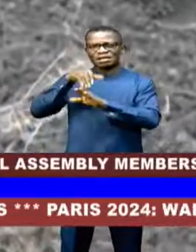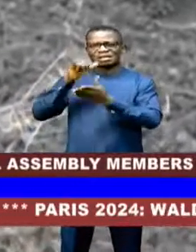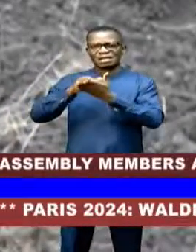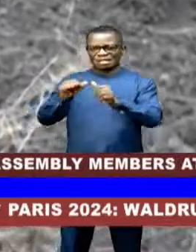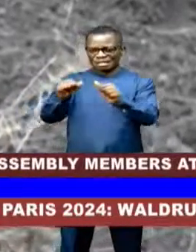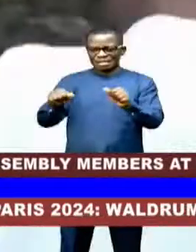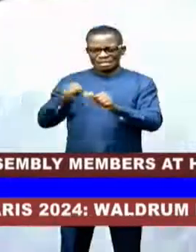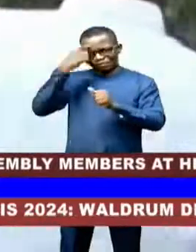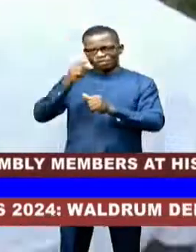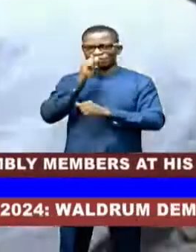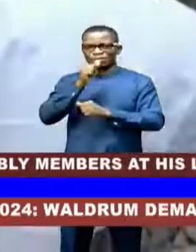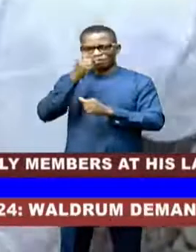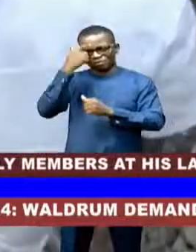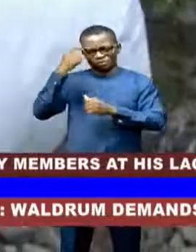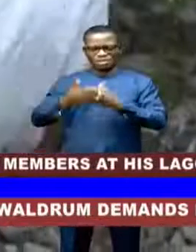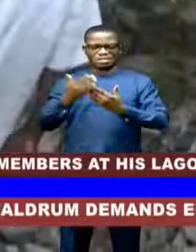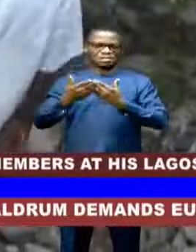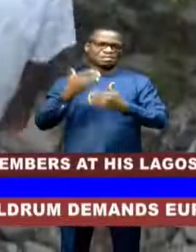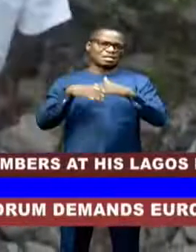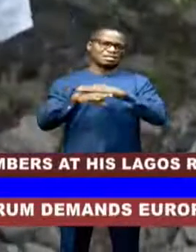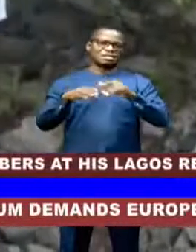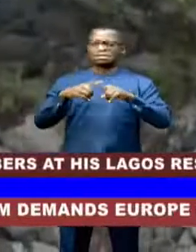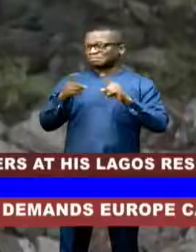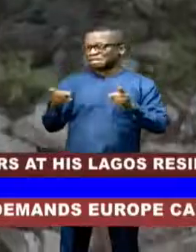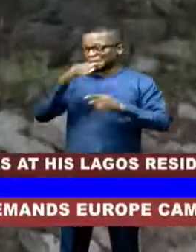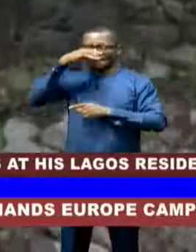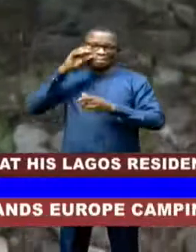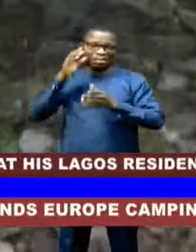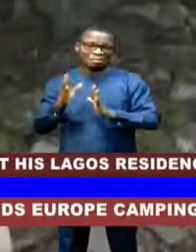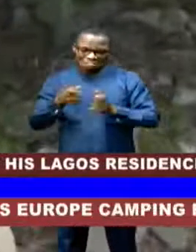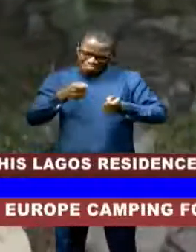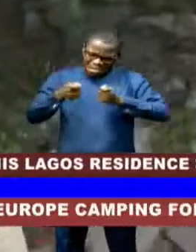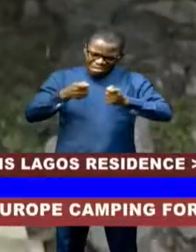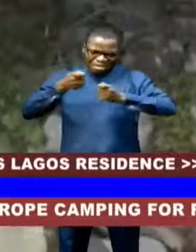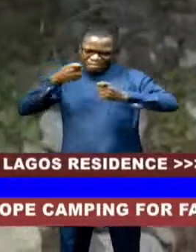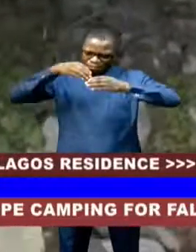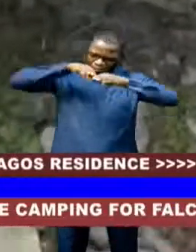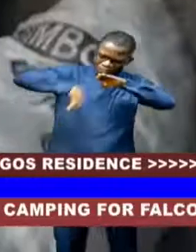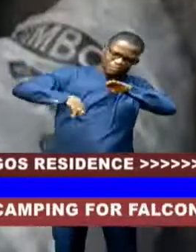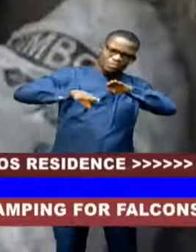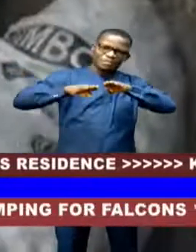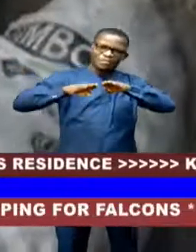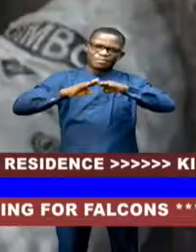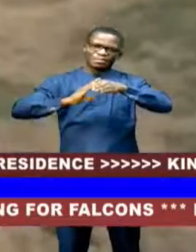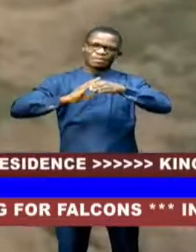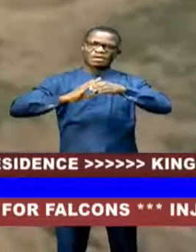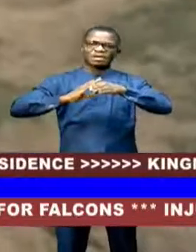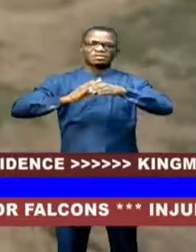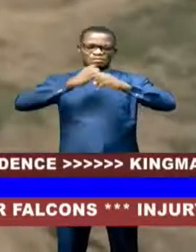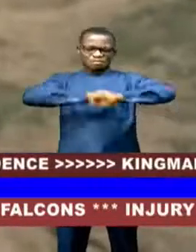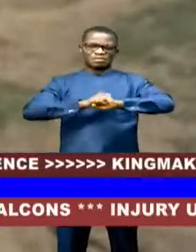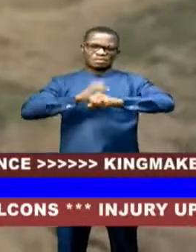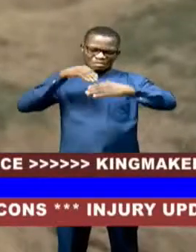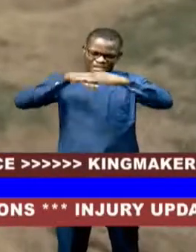industry for convenient assets. However, criminals managed to bridge the facility's security, gaining entry